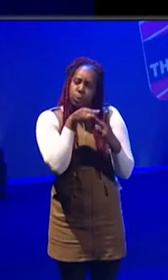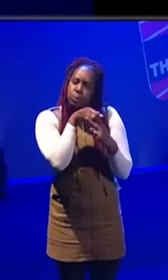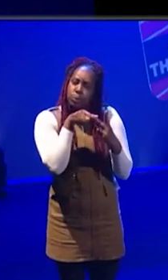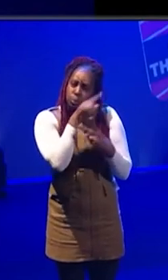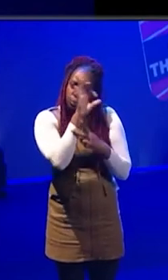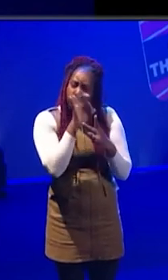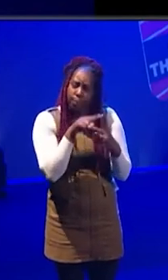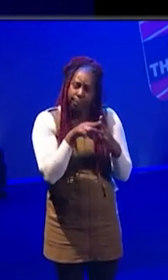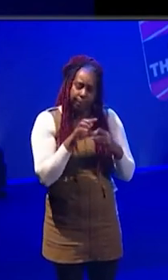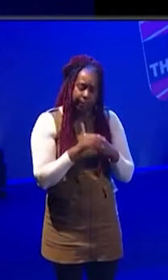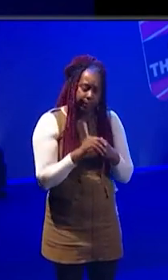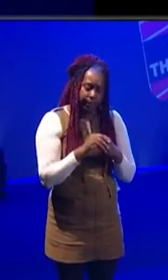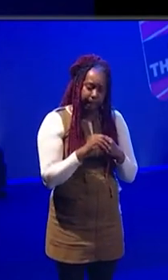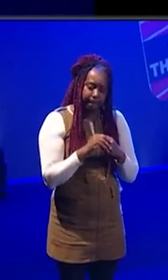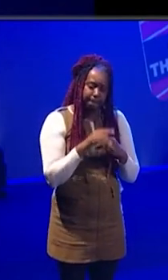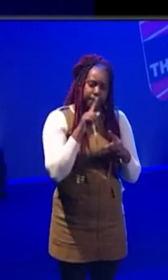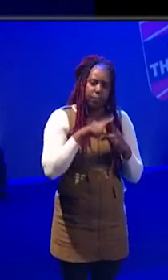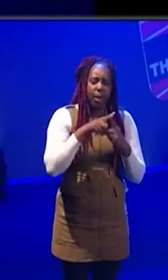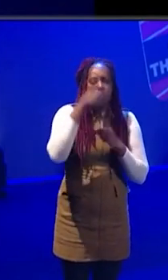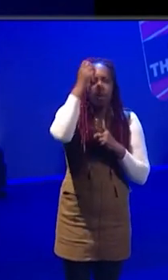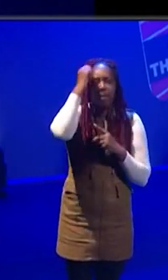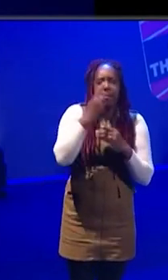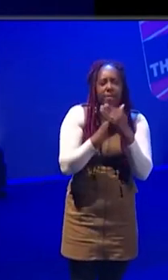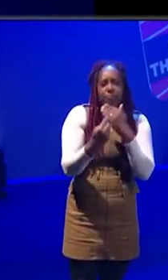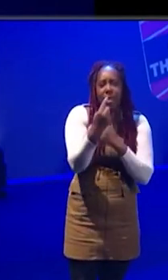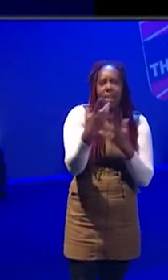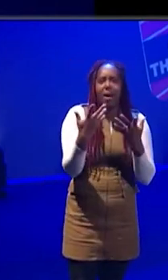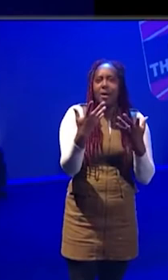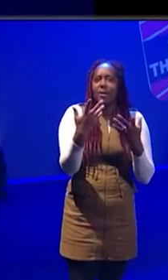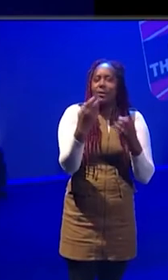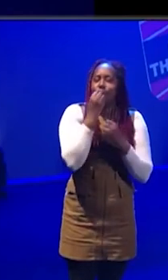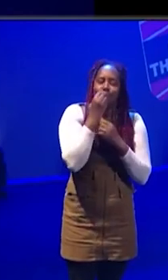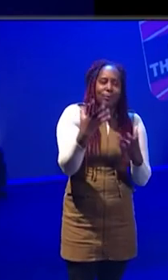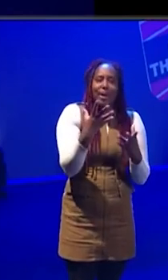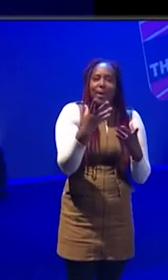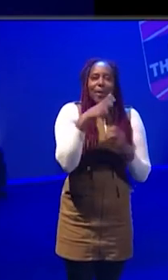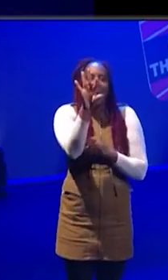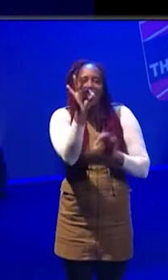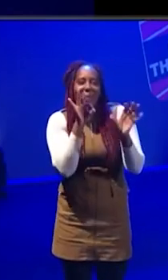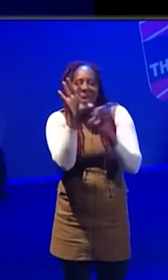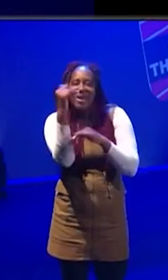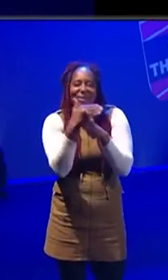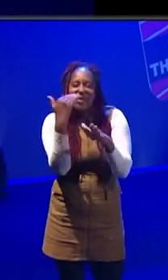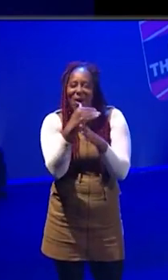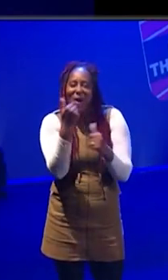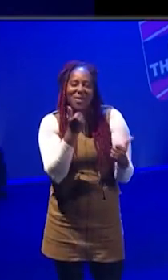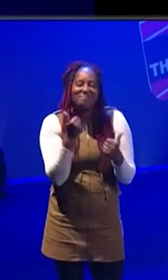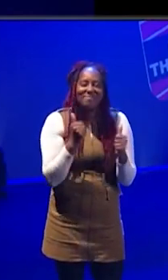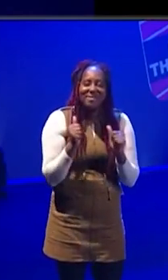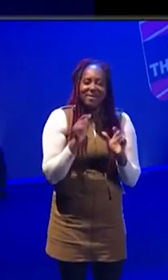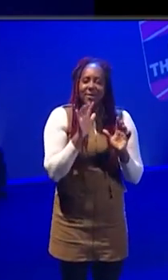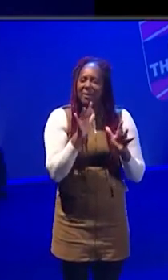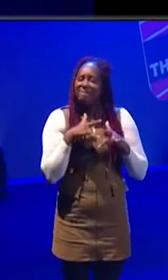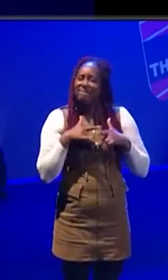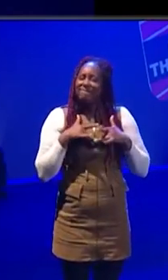be that I remember as a freelancer, as brilliant as it is, and Javier, you're right, you you get to pick what you work on. There is this